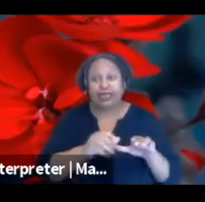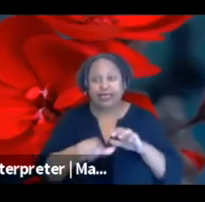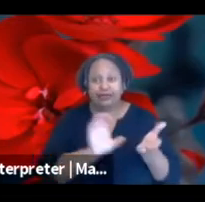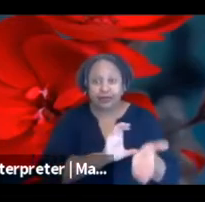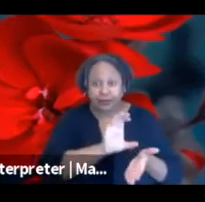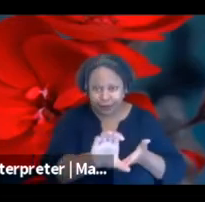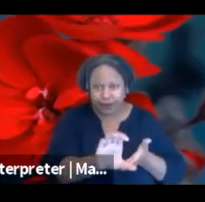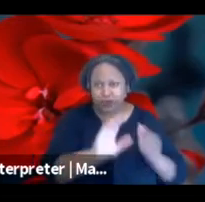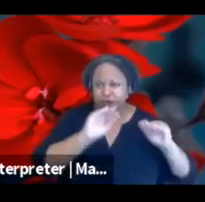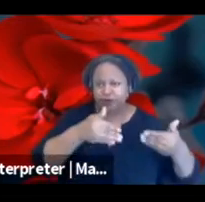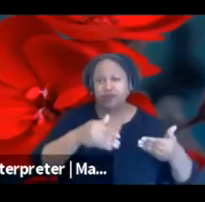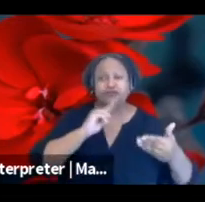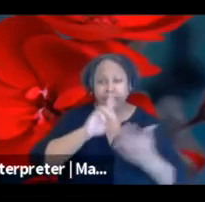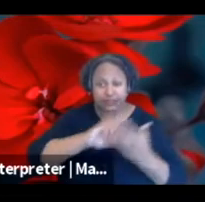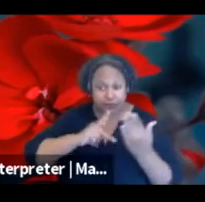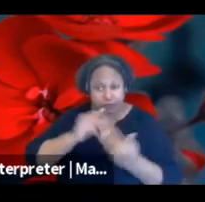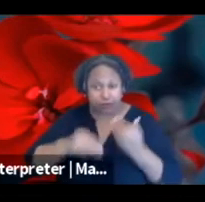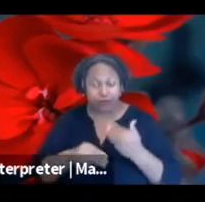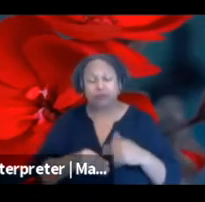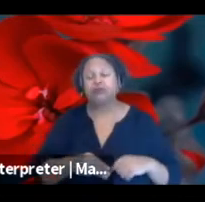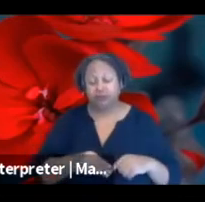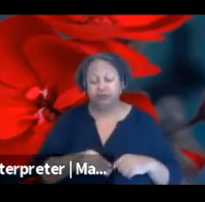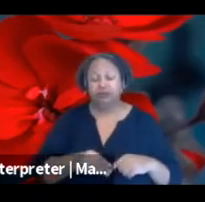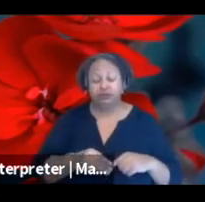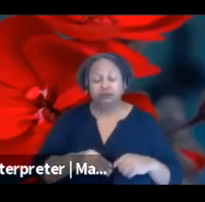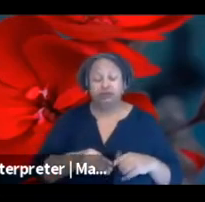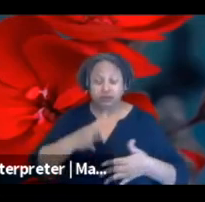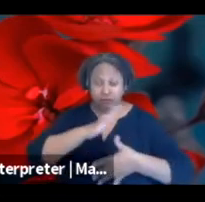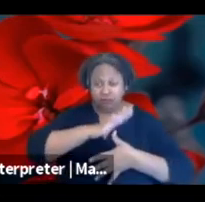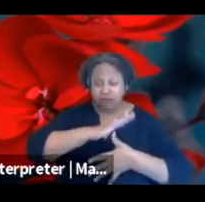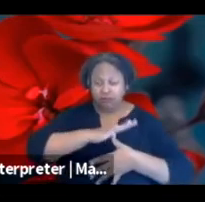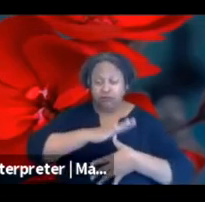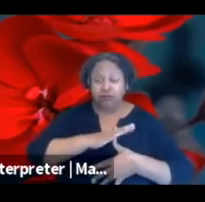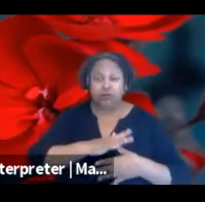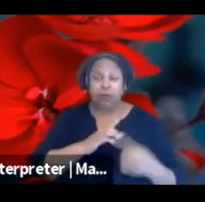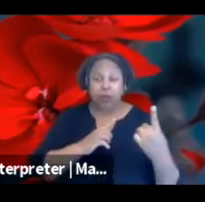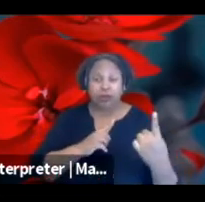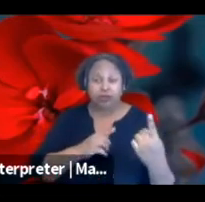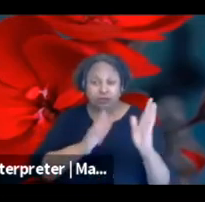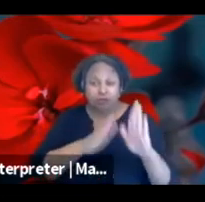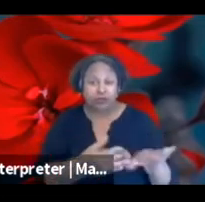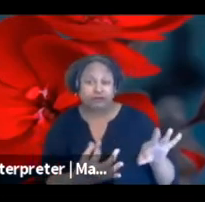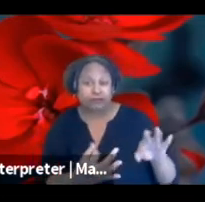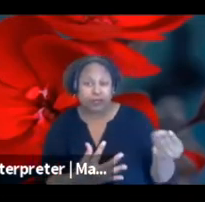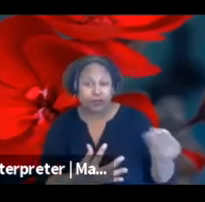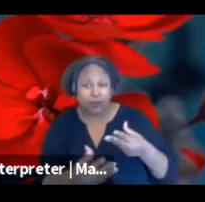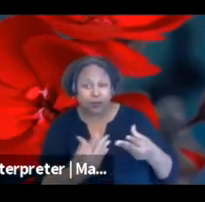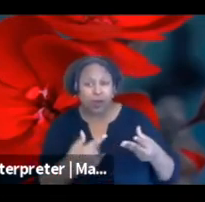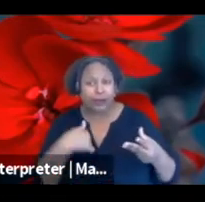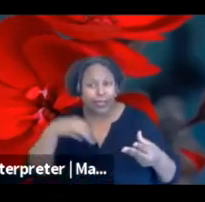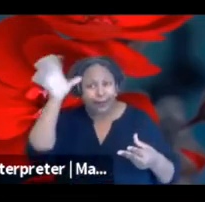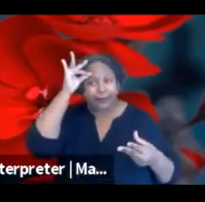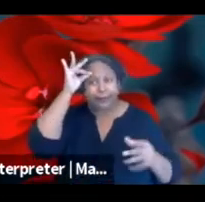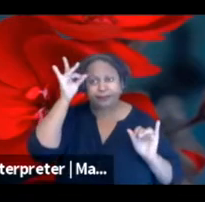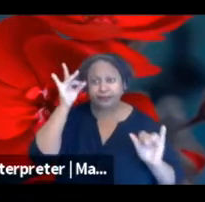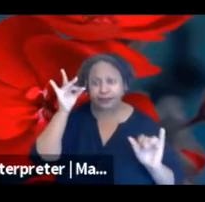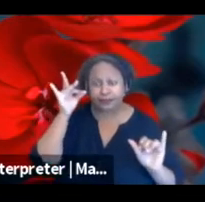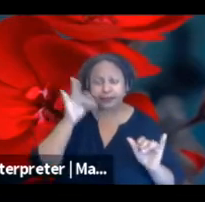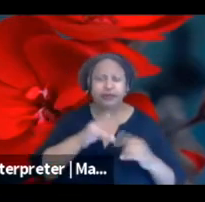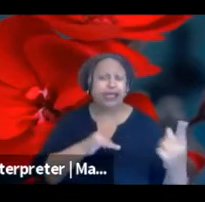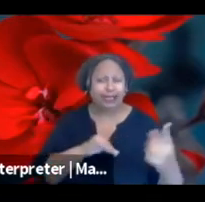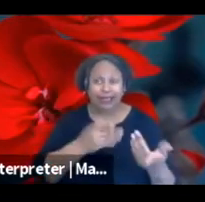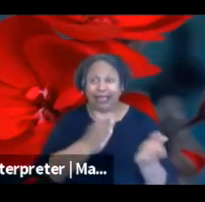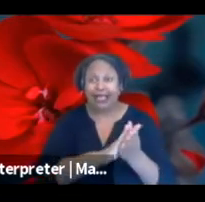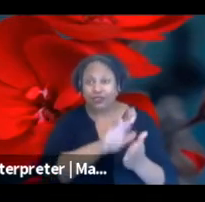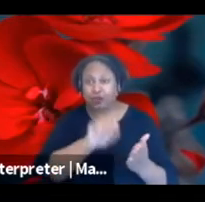design. One participant in particular said something that really stuck with me. They said, how can, and this is just a question